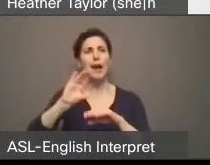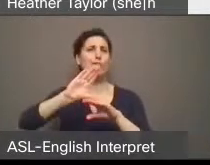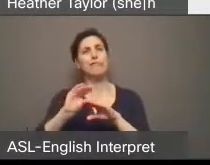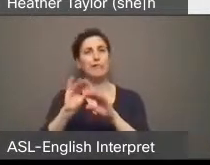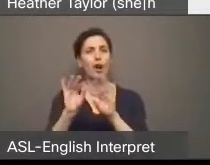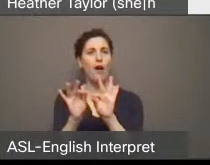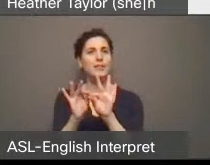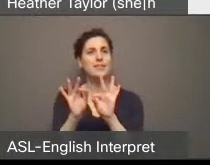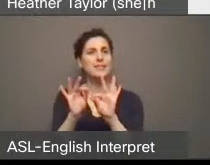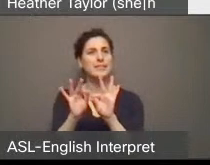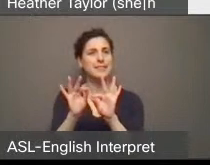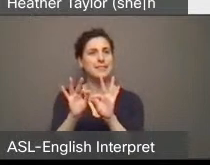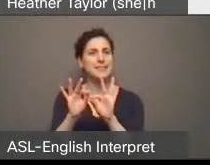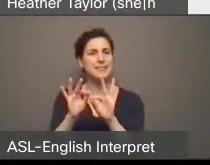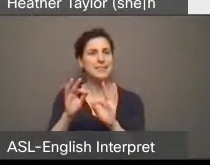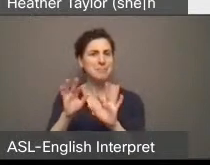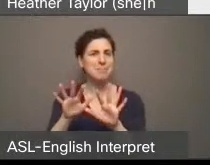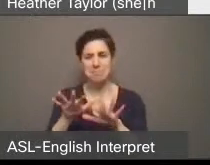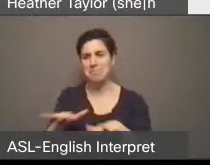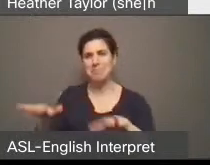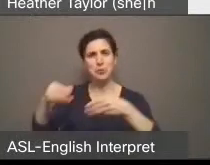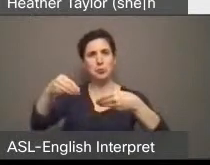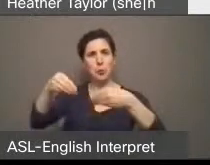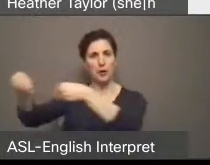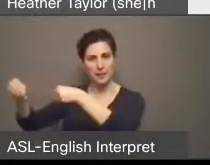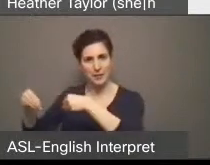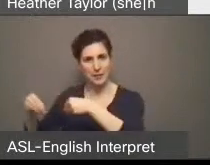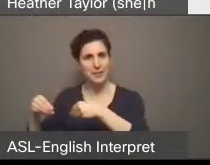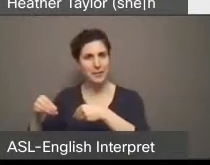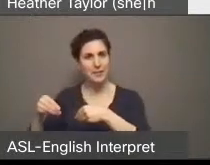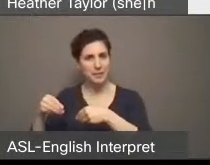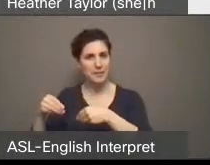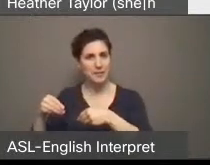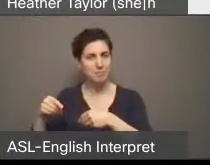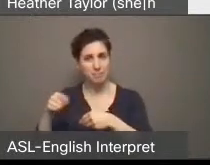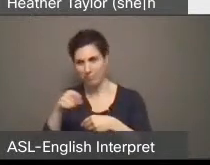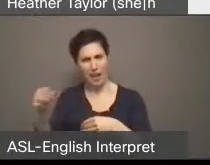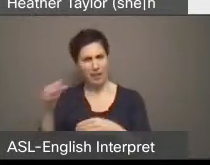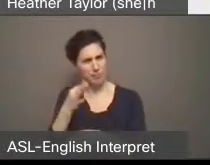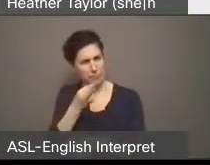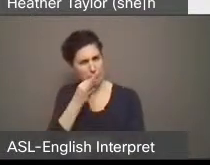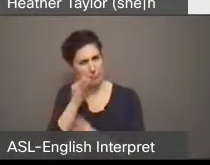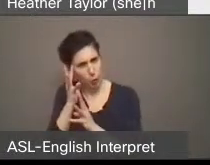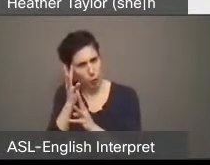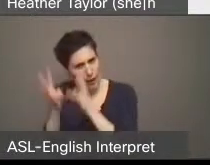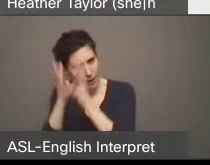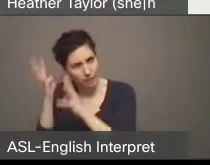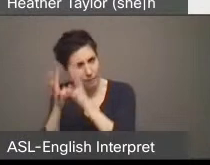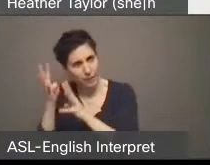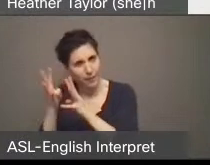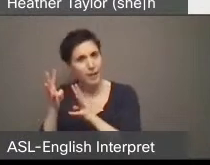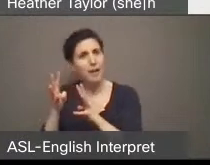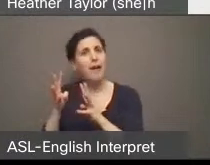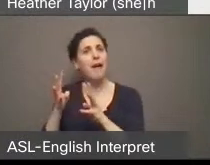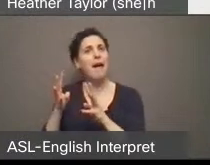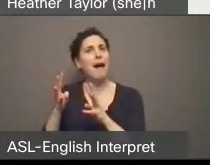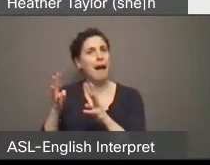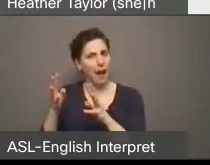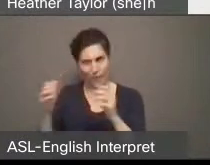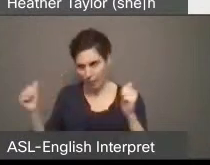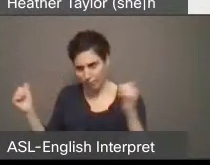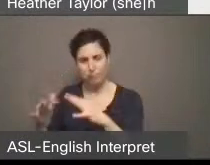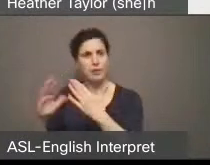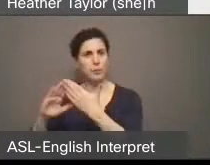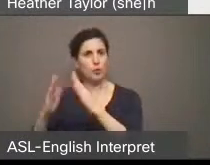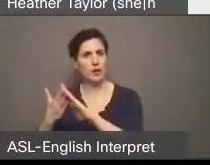under a community reuse recycle program. So we just have to get creative in the way we think. We know we need these services. We know we've got to